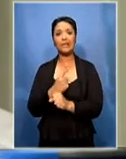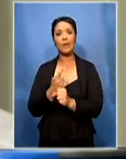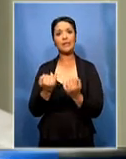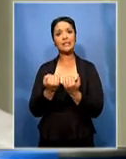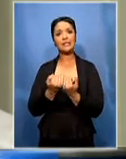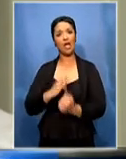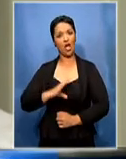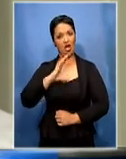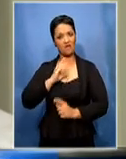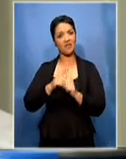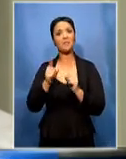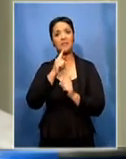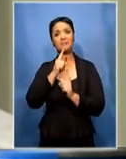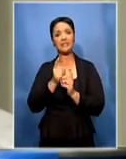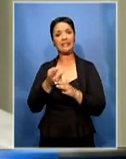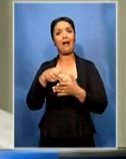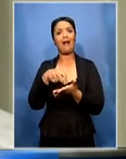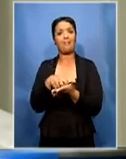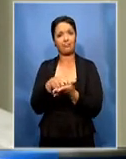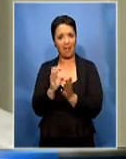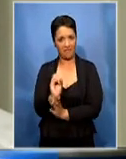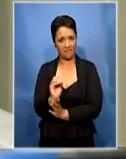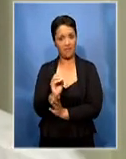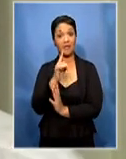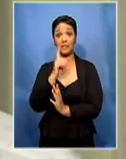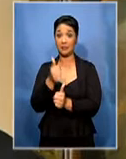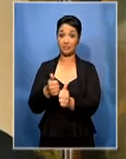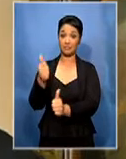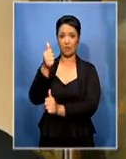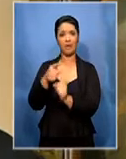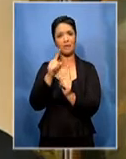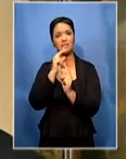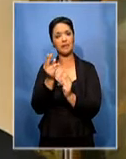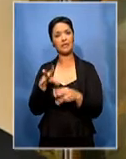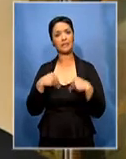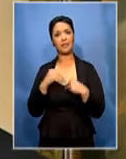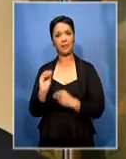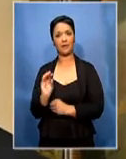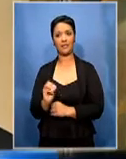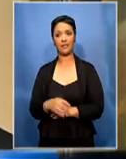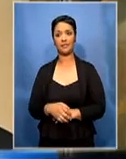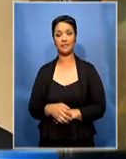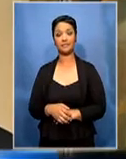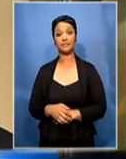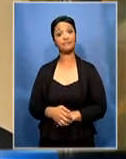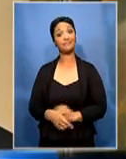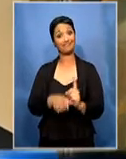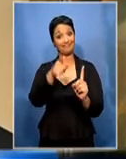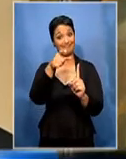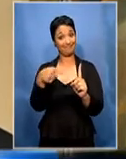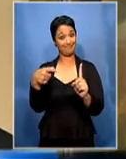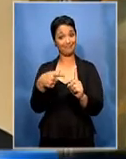despite the fact that he obtained the highest office in our legal profession. He was a good example